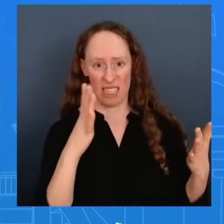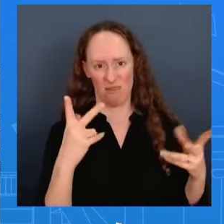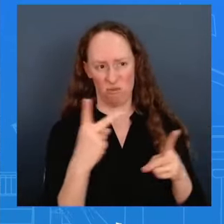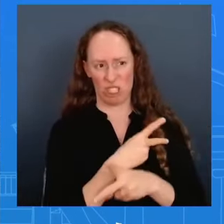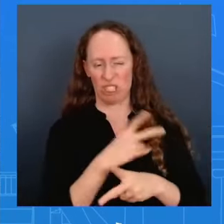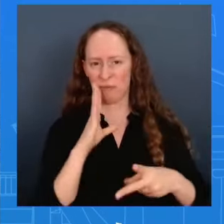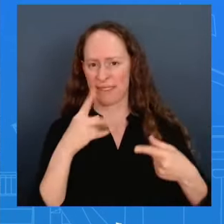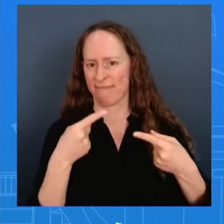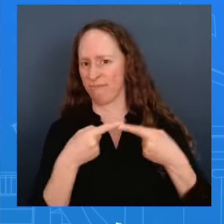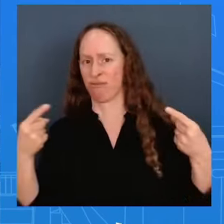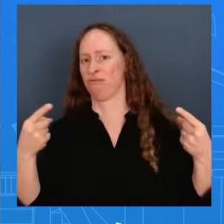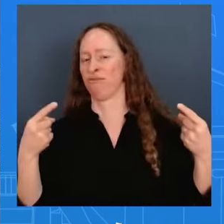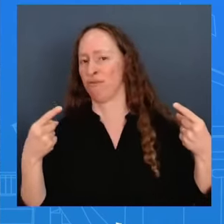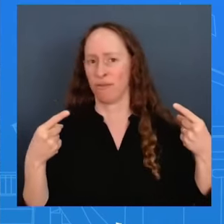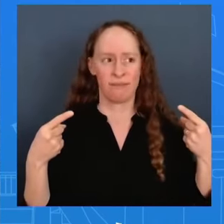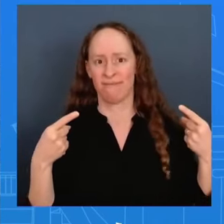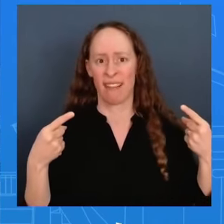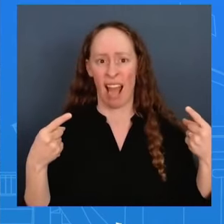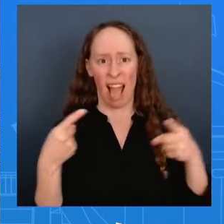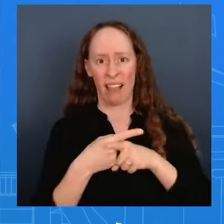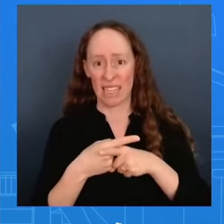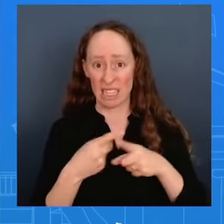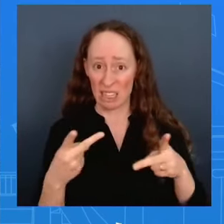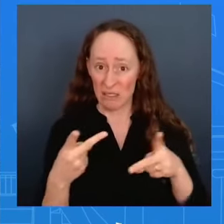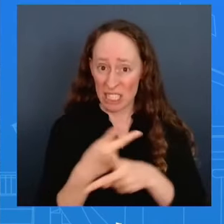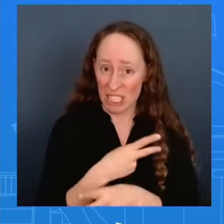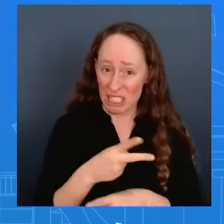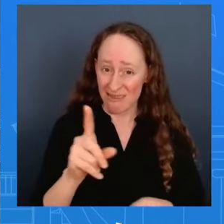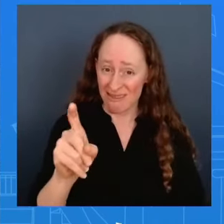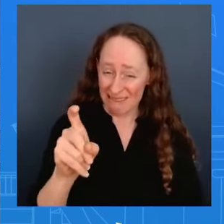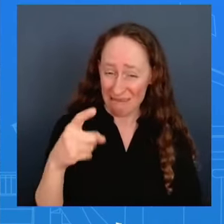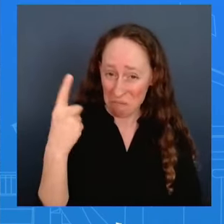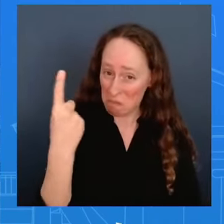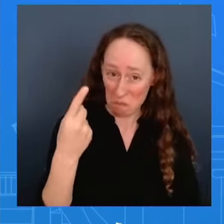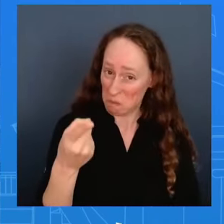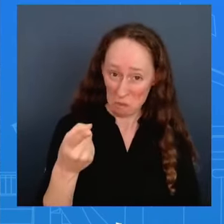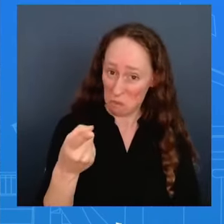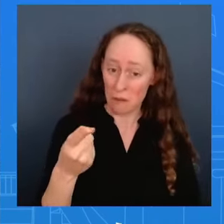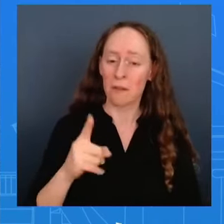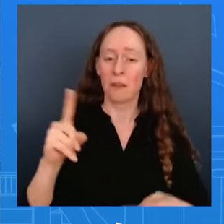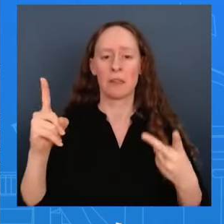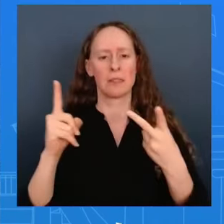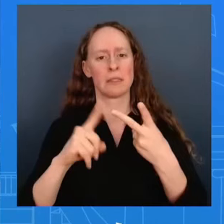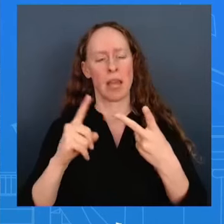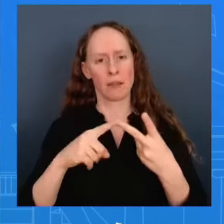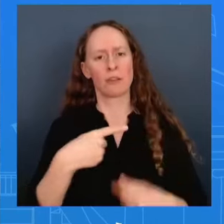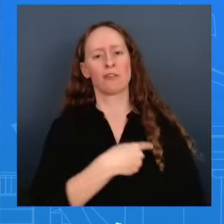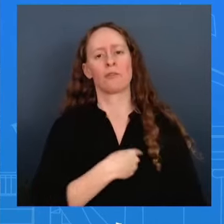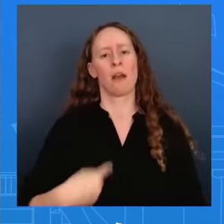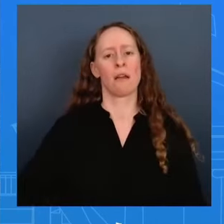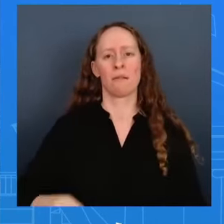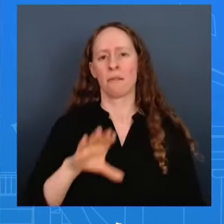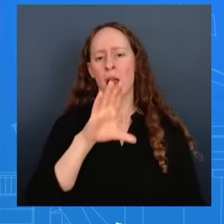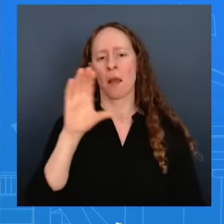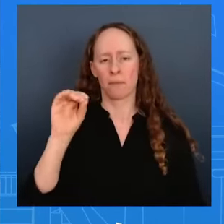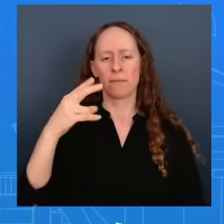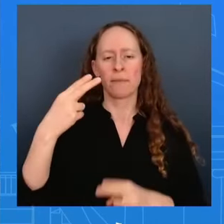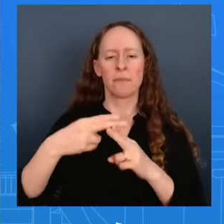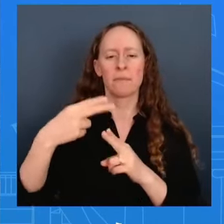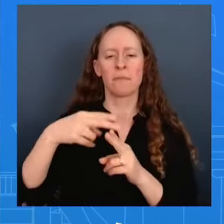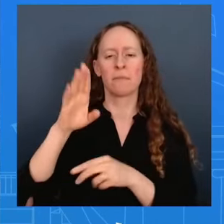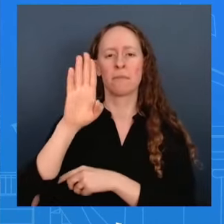byd um is looking to build eb factories in mexico that could flood the u.s market